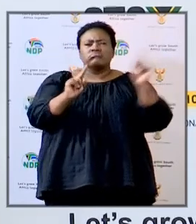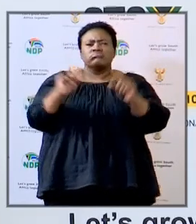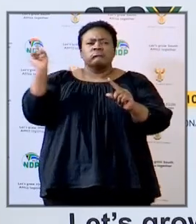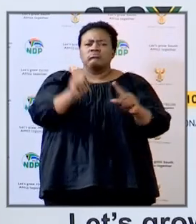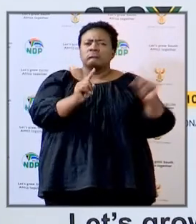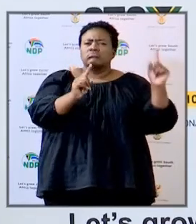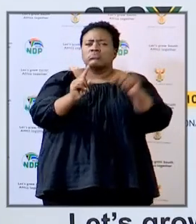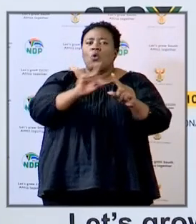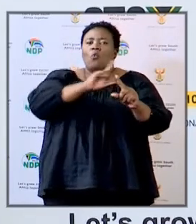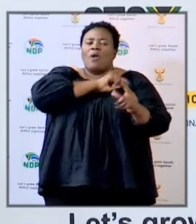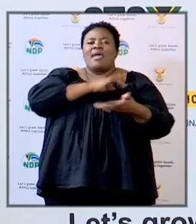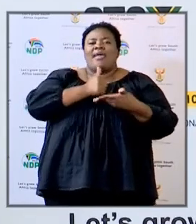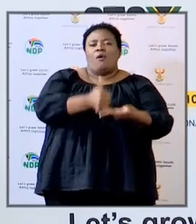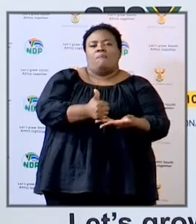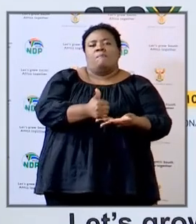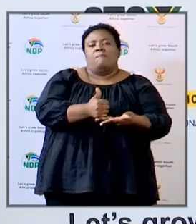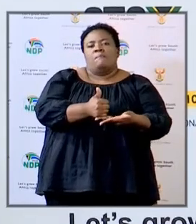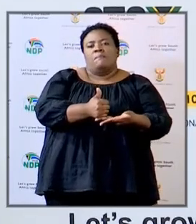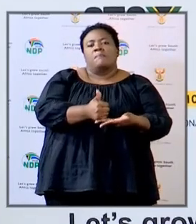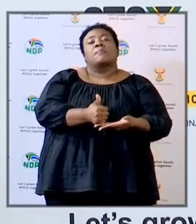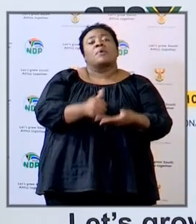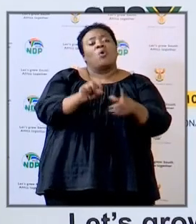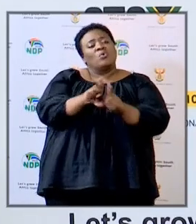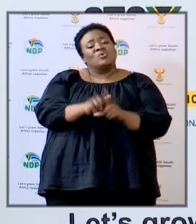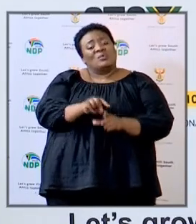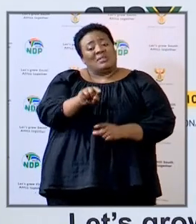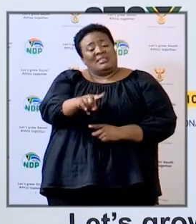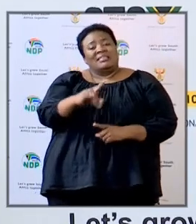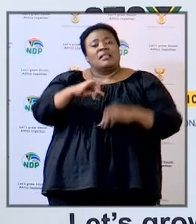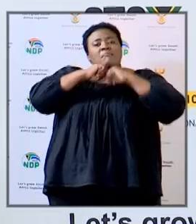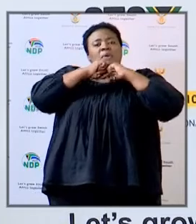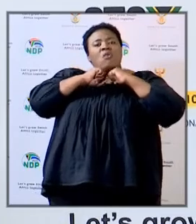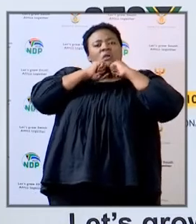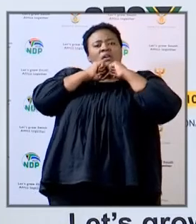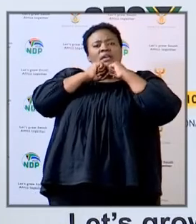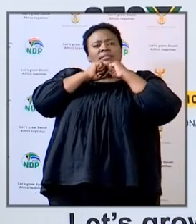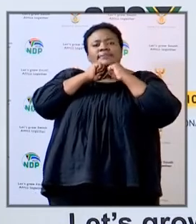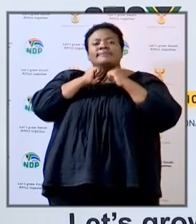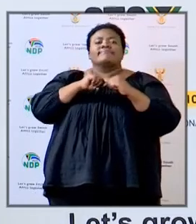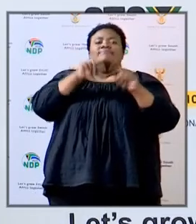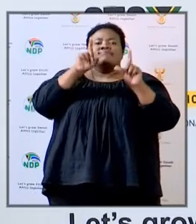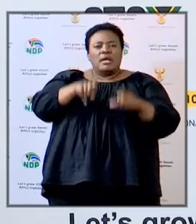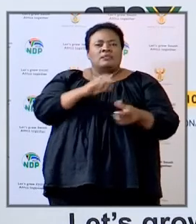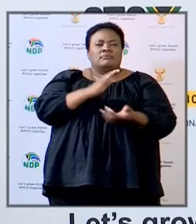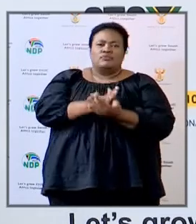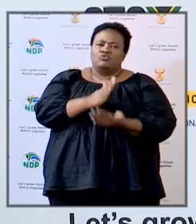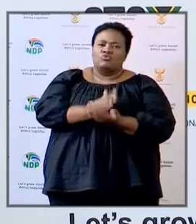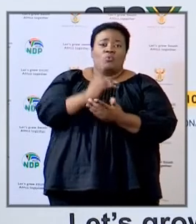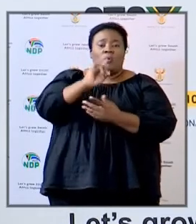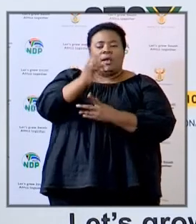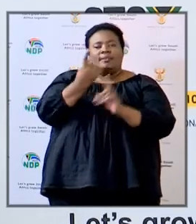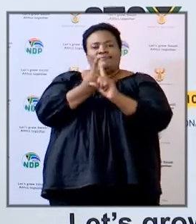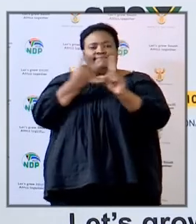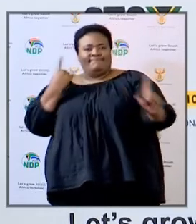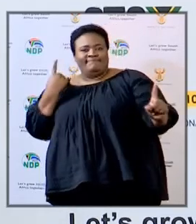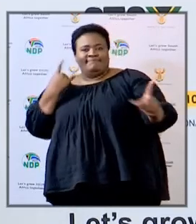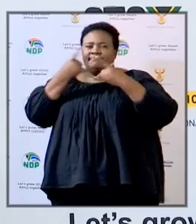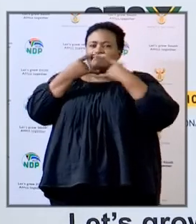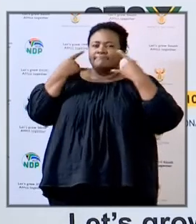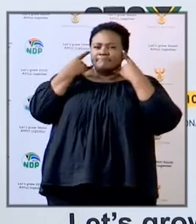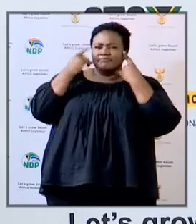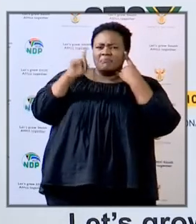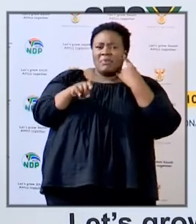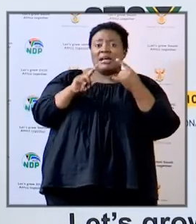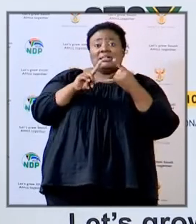coming to help us even in those instances parents had to safe distance had to wear